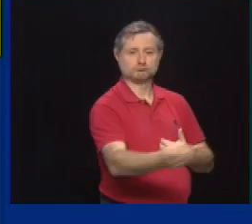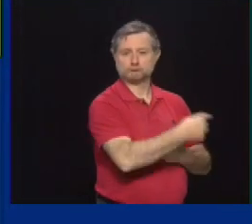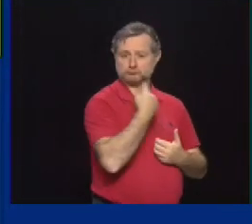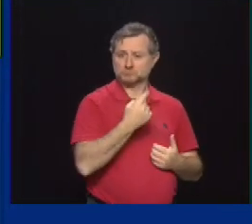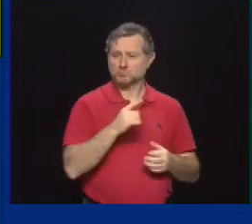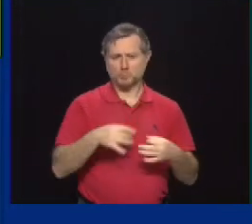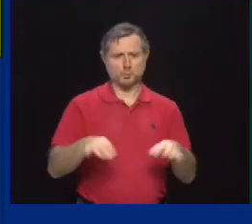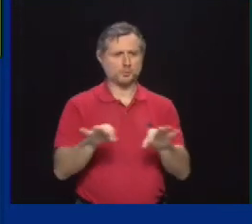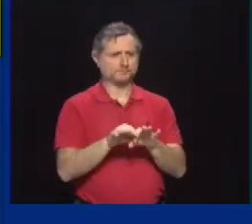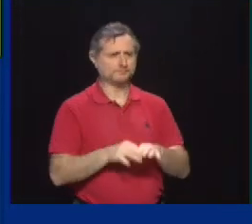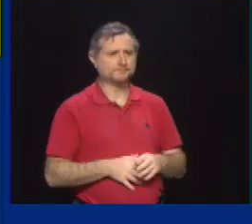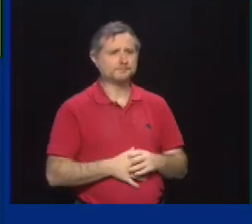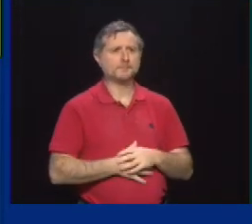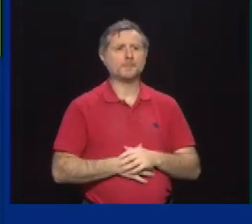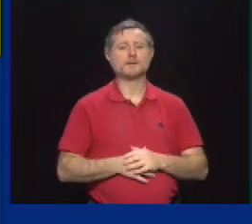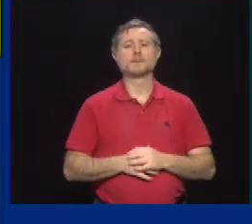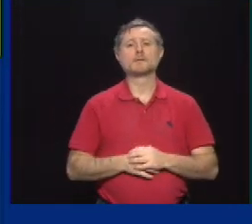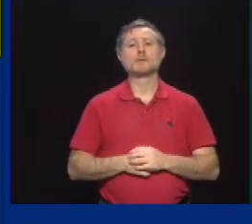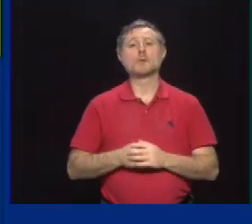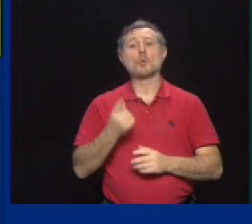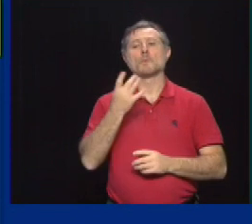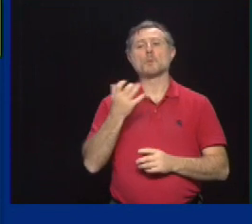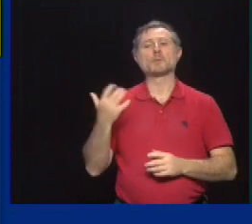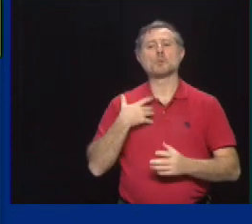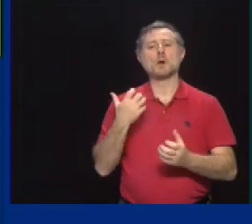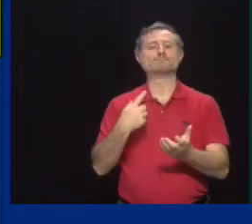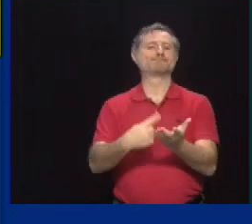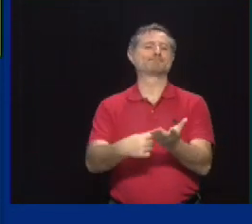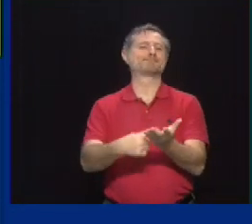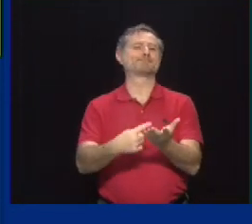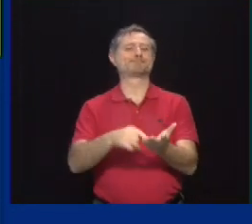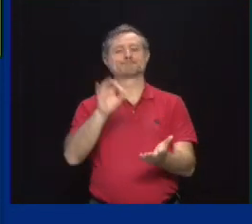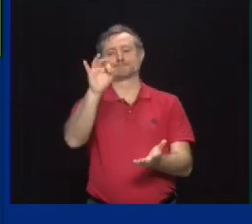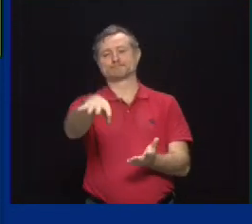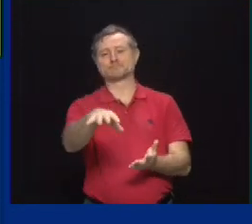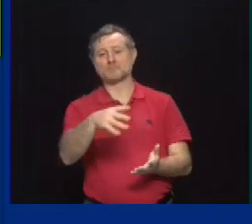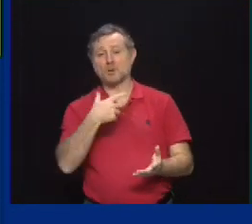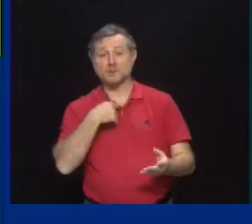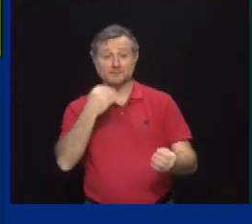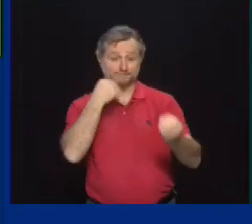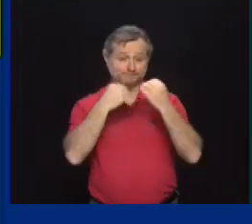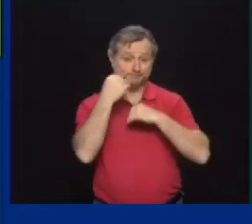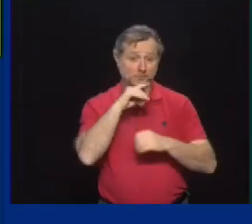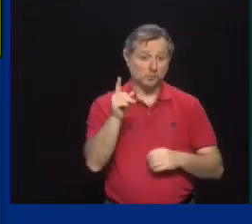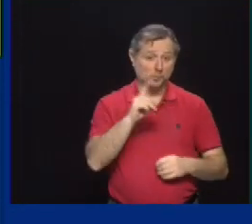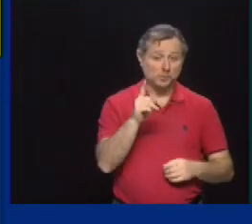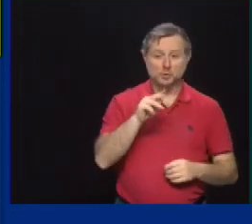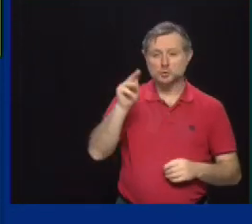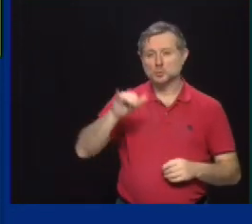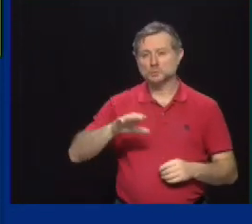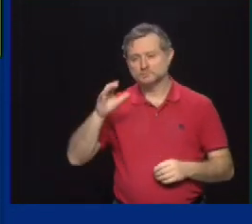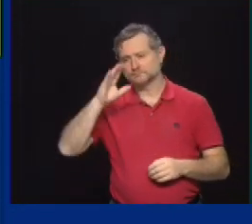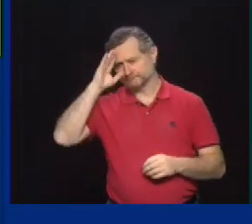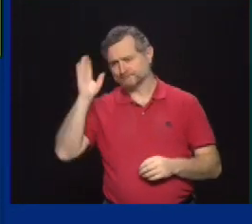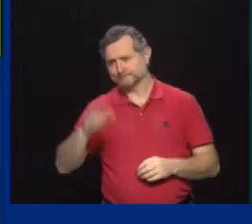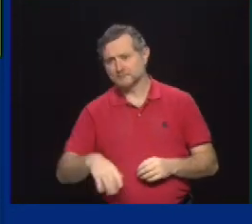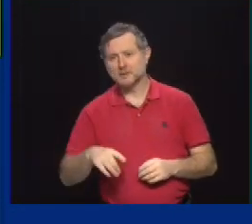One more thing I want to talk about is those of you who dine at all in New York City know that you cannot walk into a restaurant without showing your